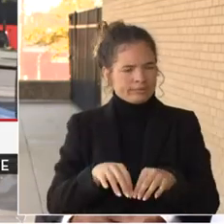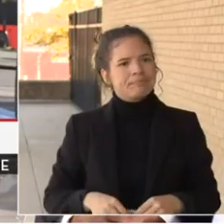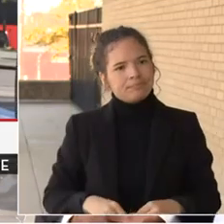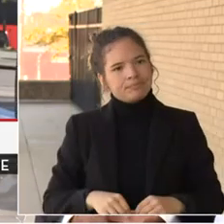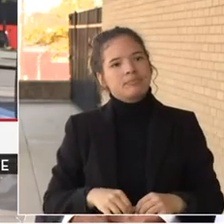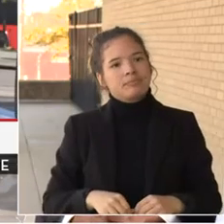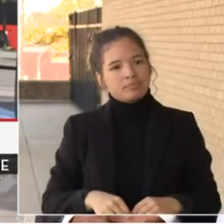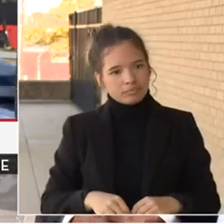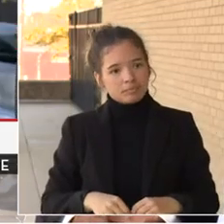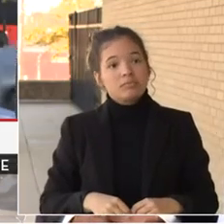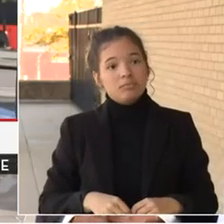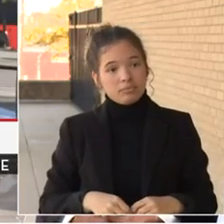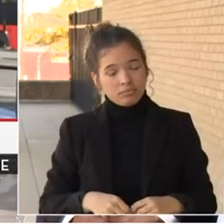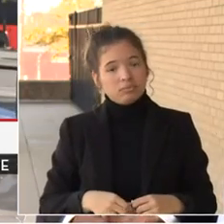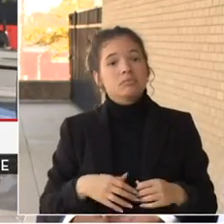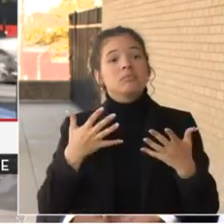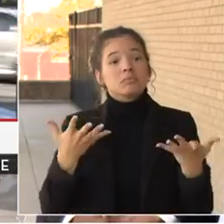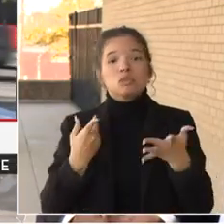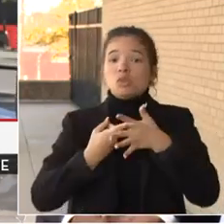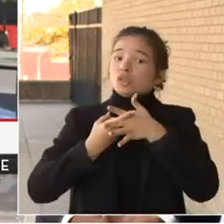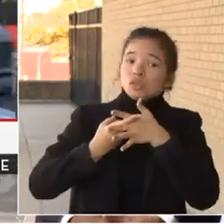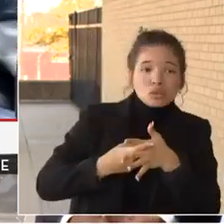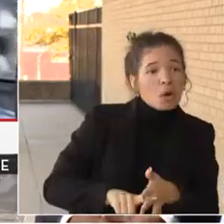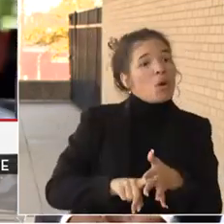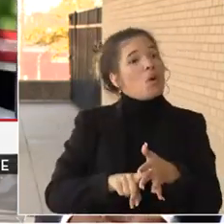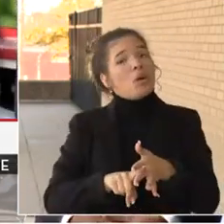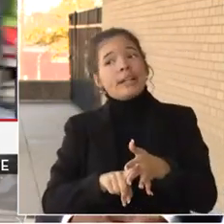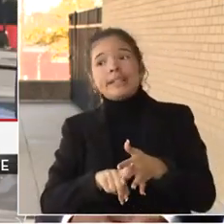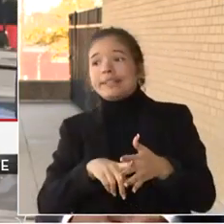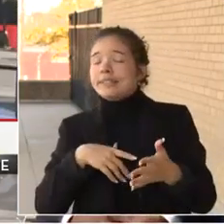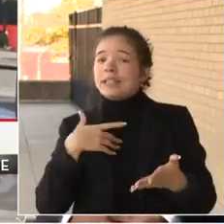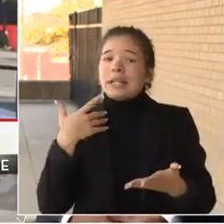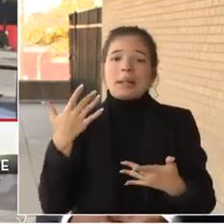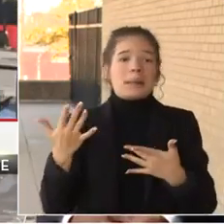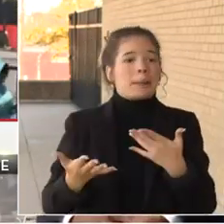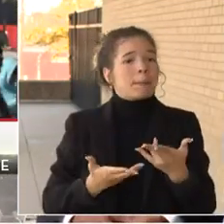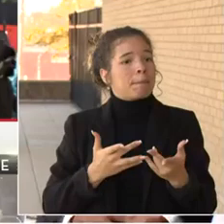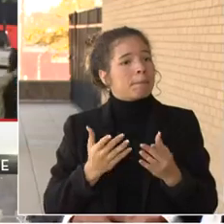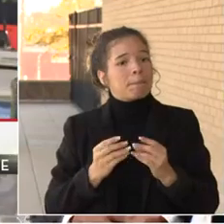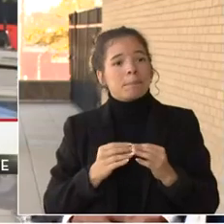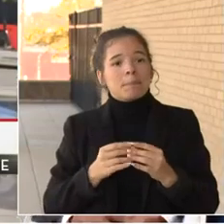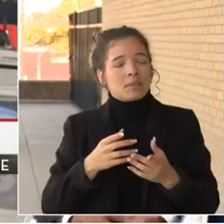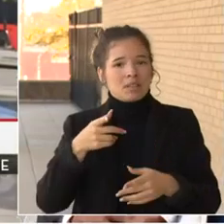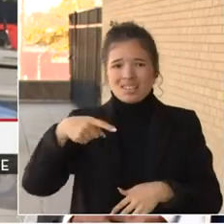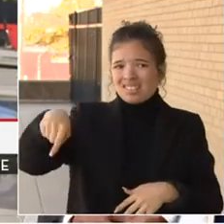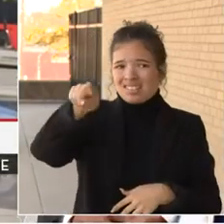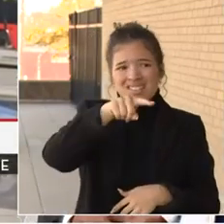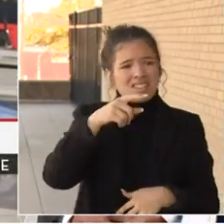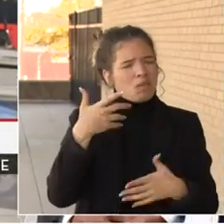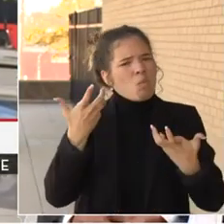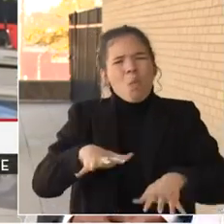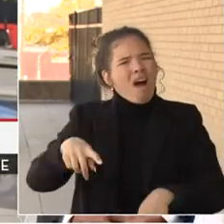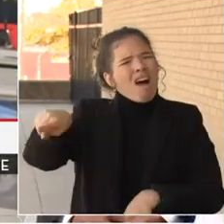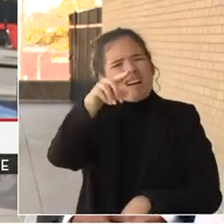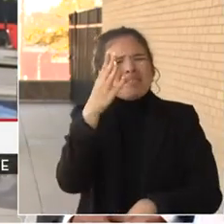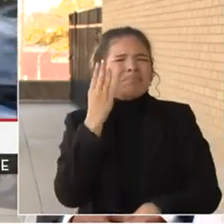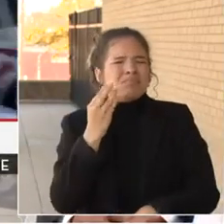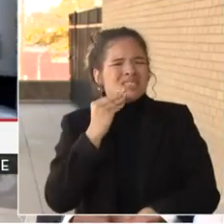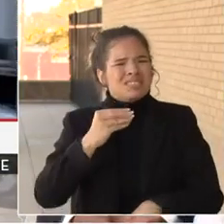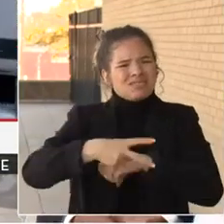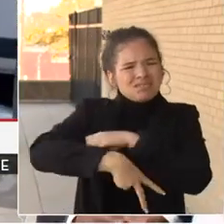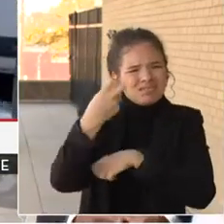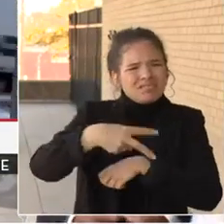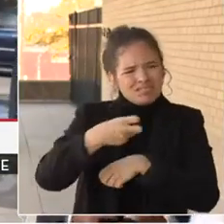it's important that I don't want anybody to become a victim of parcel theft or package theft to begin with. So really preventing is